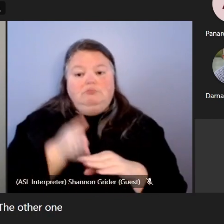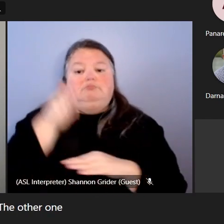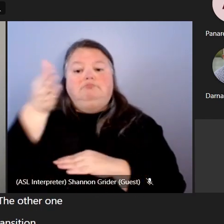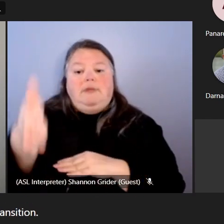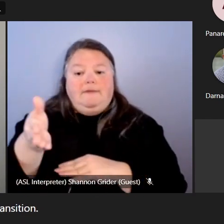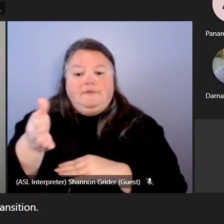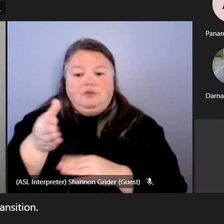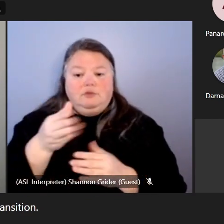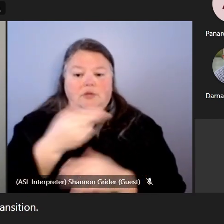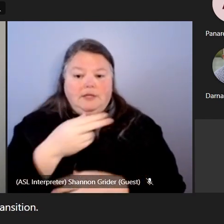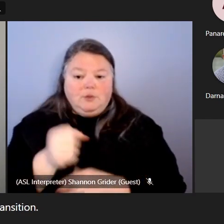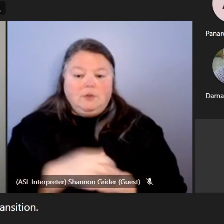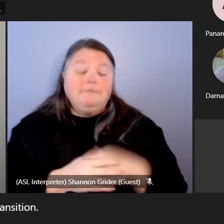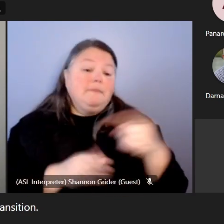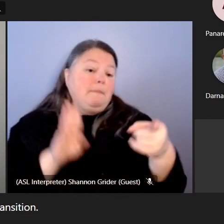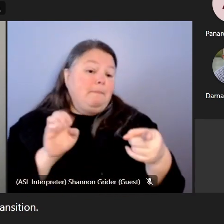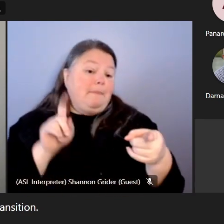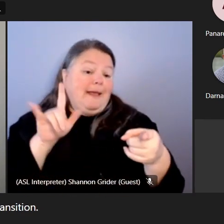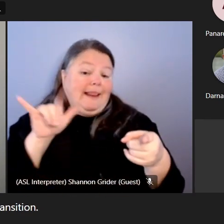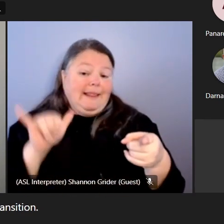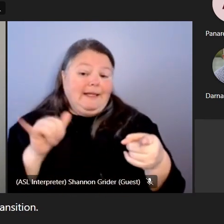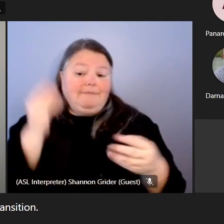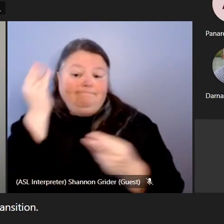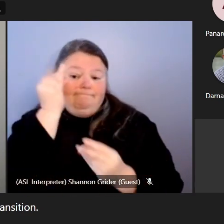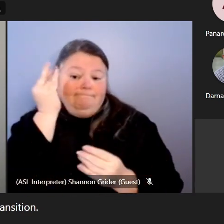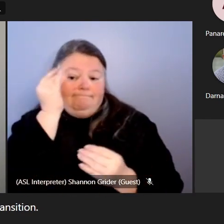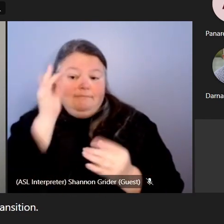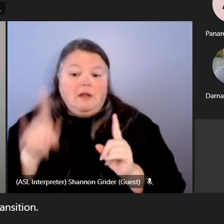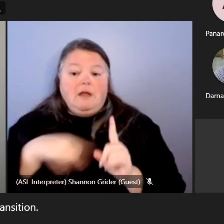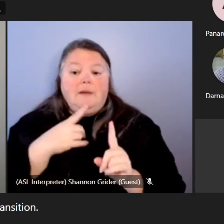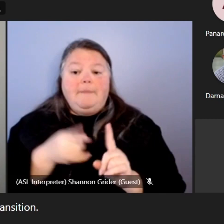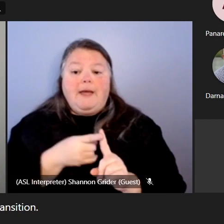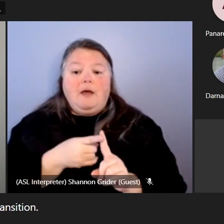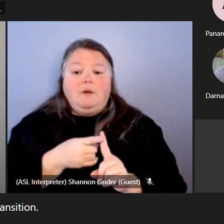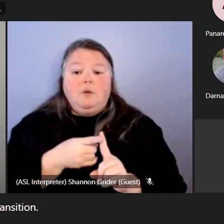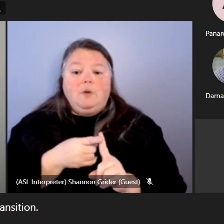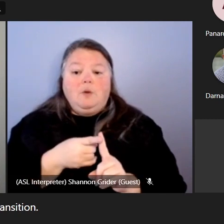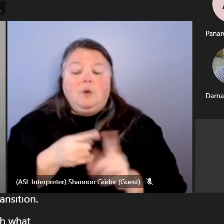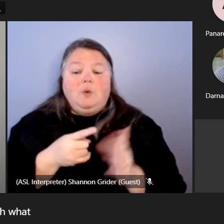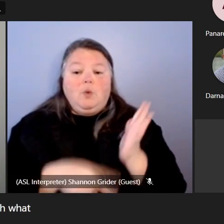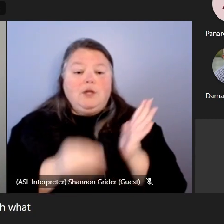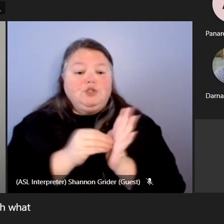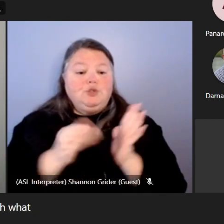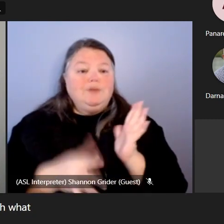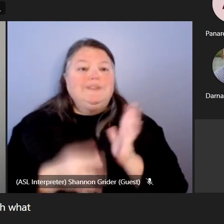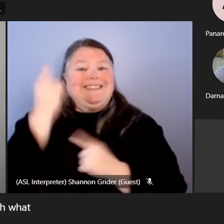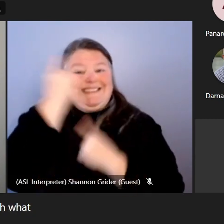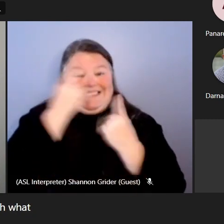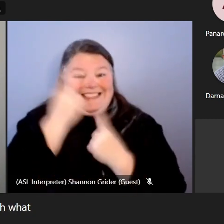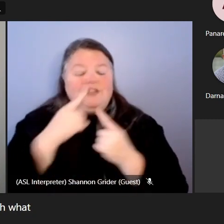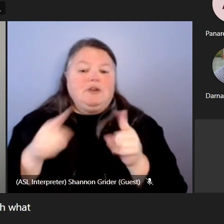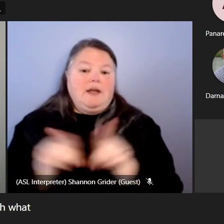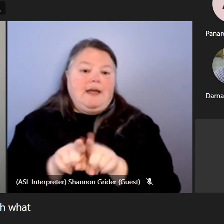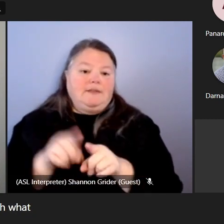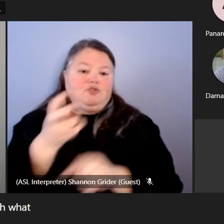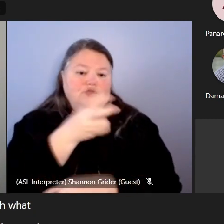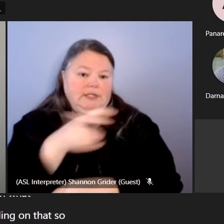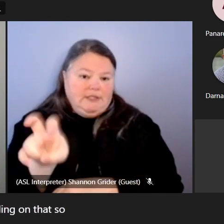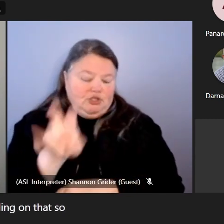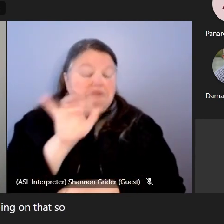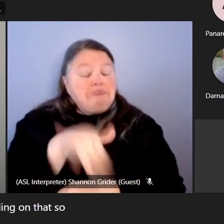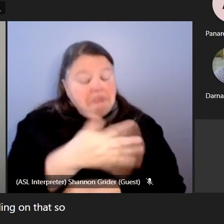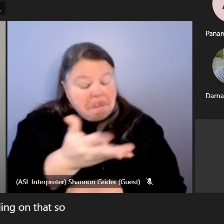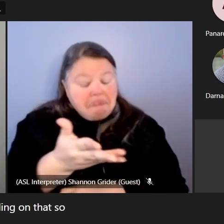um bentley is sort of uh wondering about the uh what students consider for transition so that's building on that so we've got